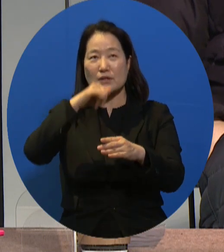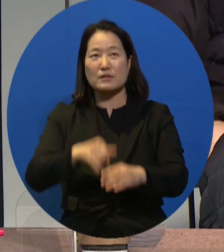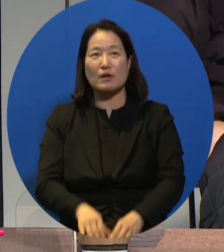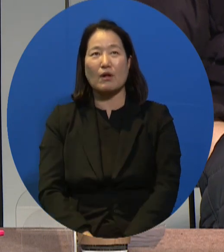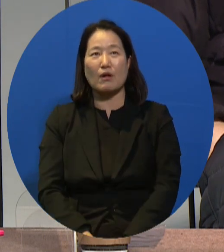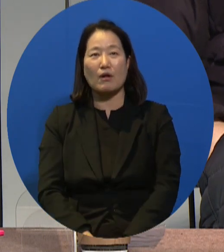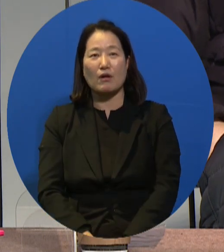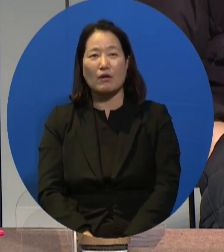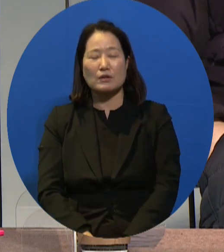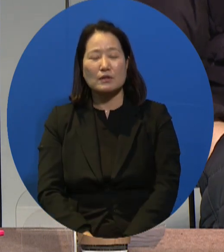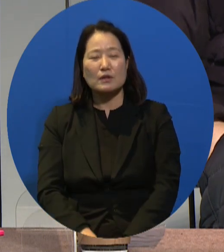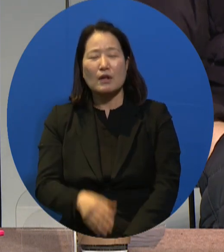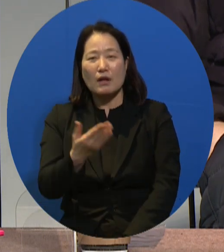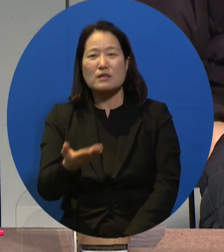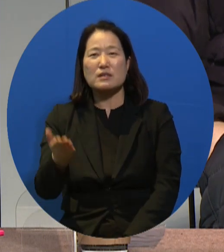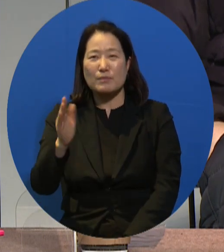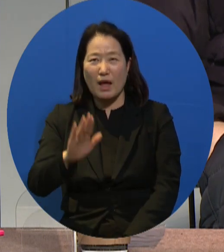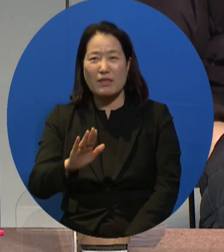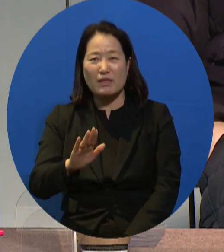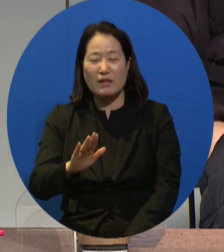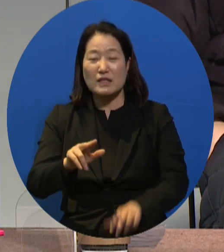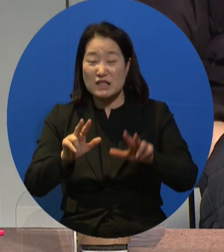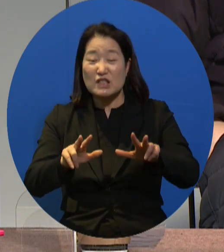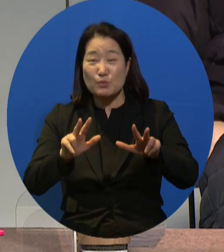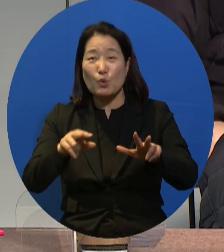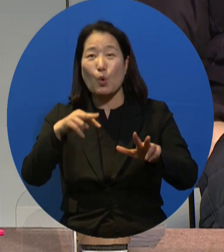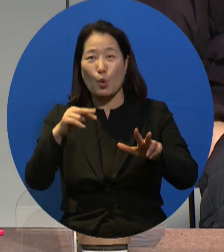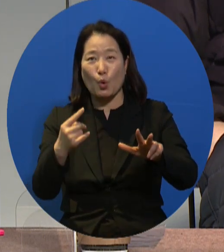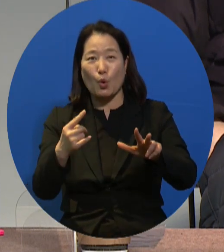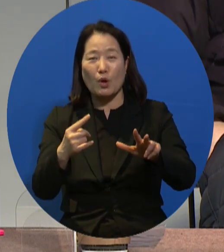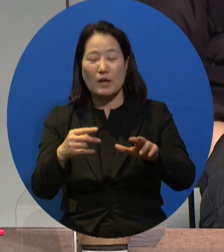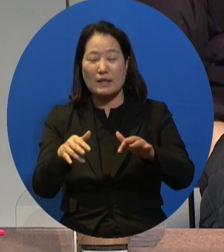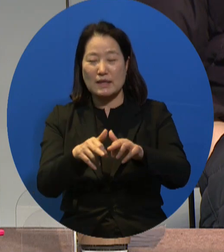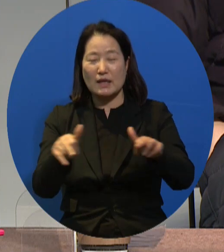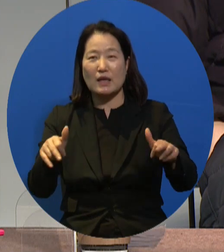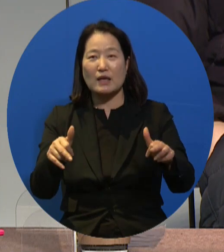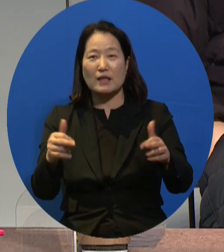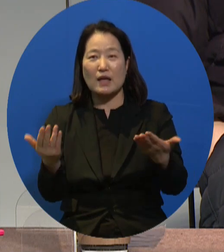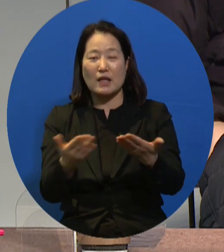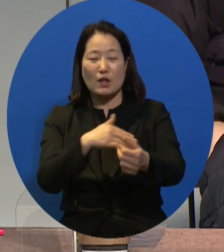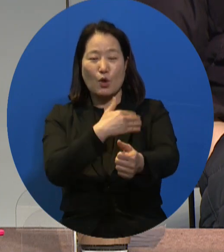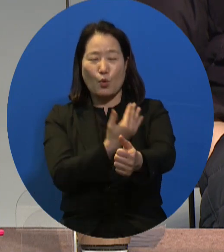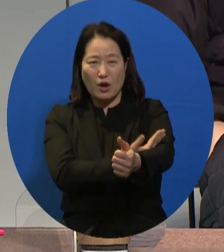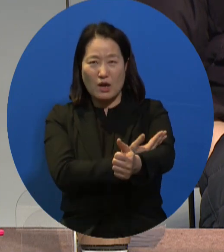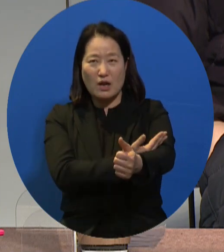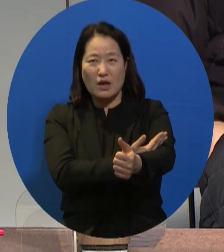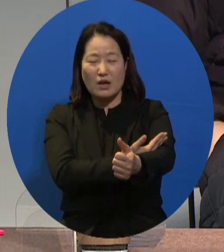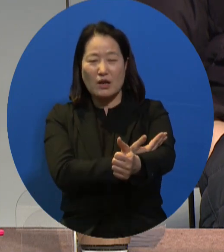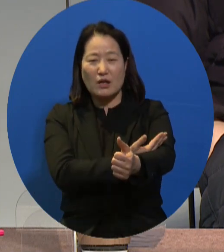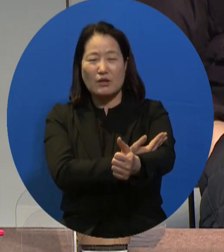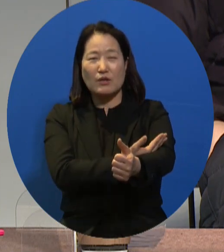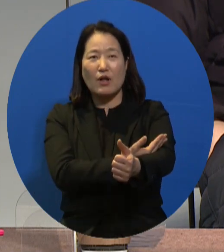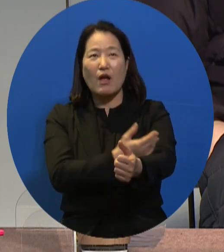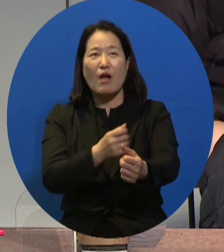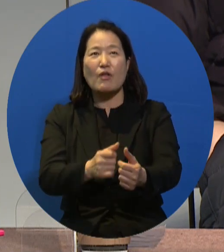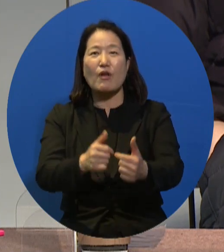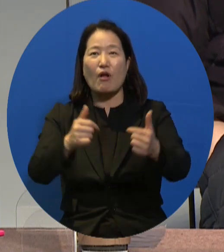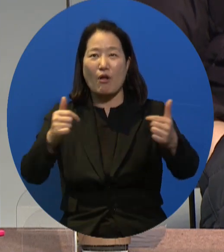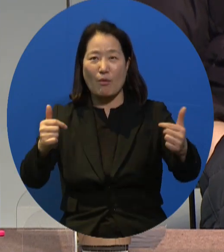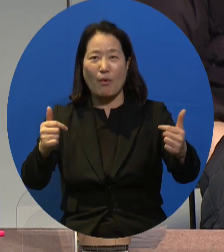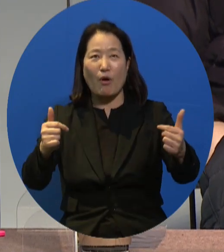work, have been provided by this convention. But still, even though we have these agreements,